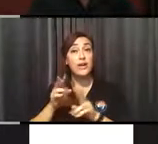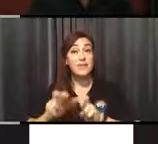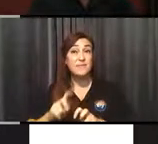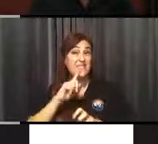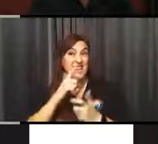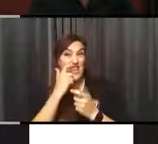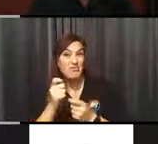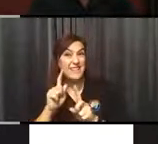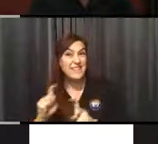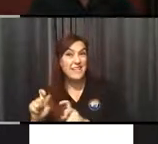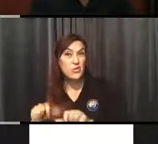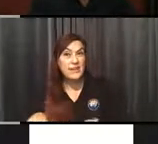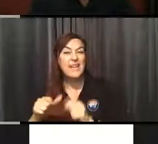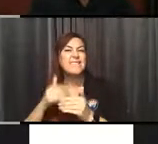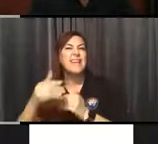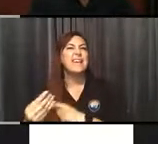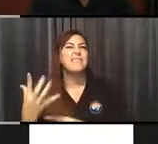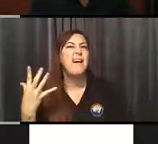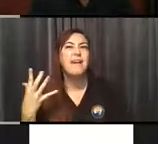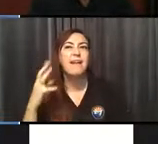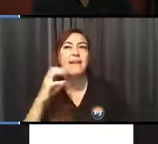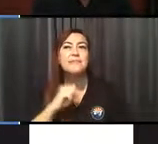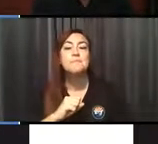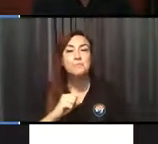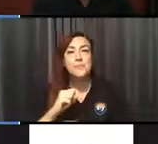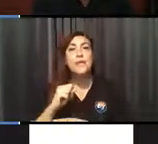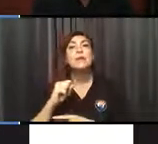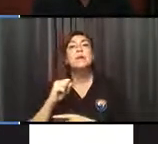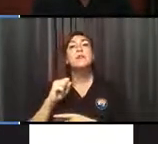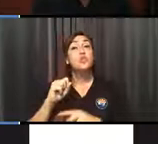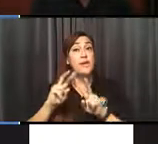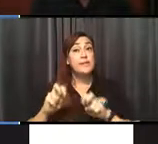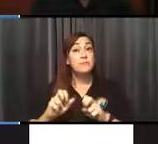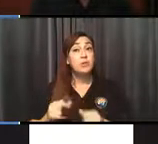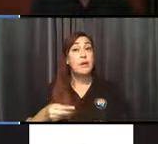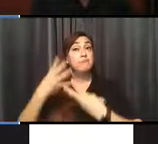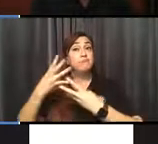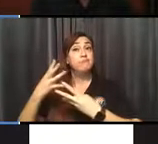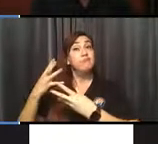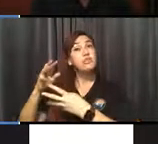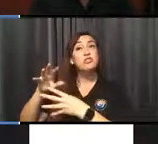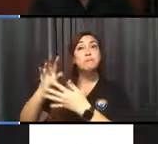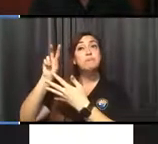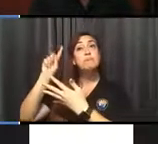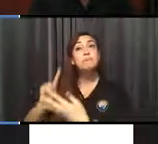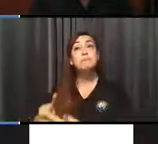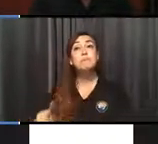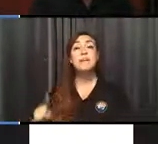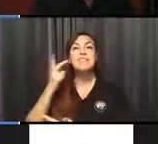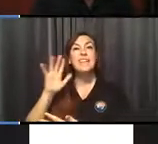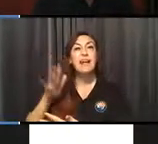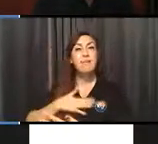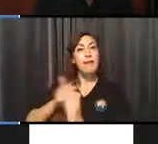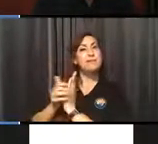It's on the next slide, sorry. And it's an assessment. You can go on there and kind of see what you're at, where your skill levels are at,